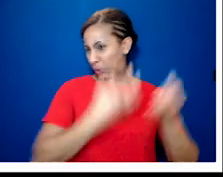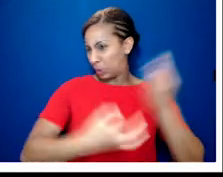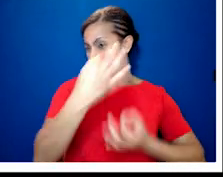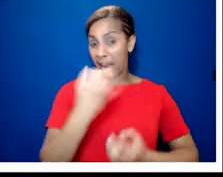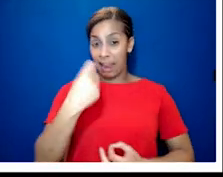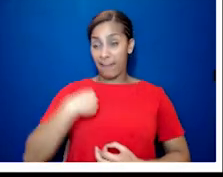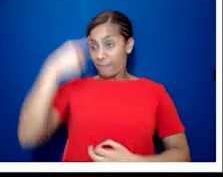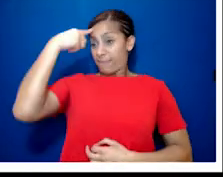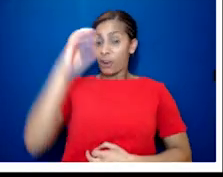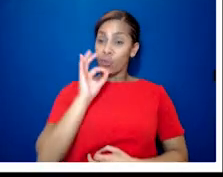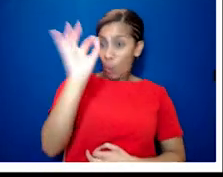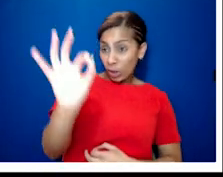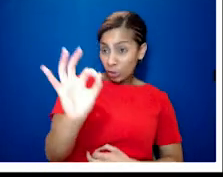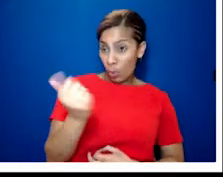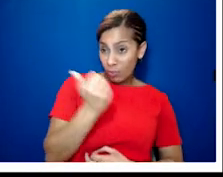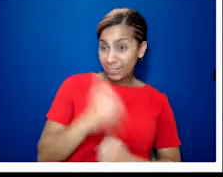all right